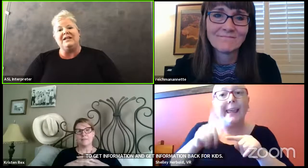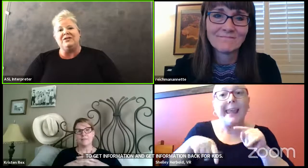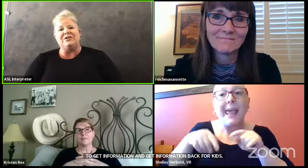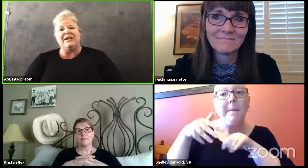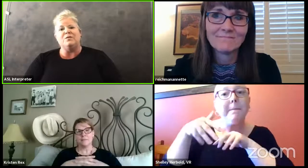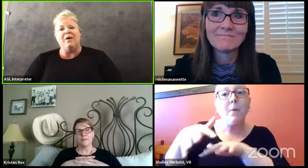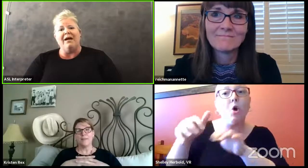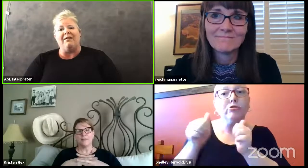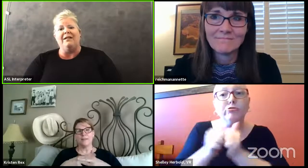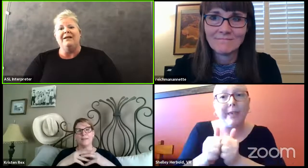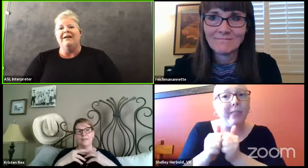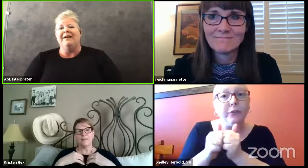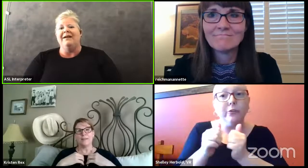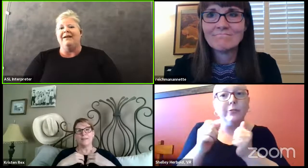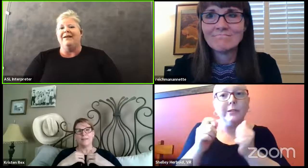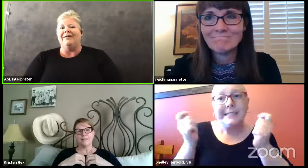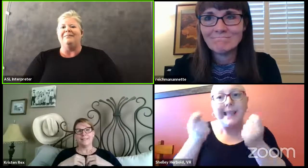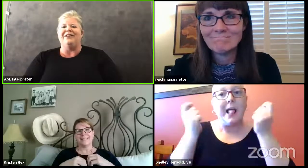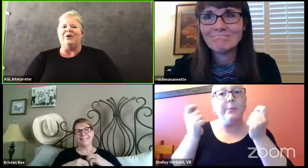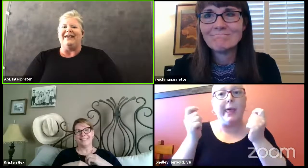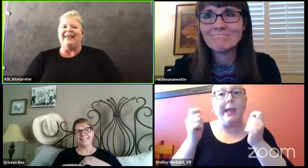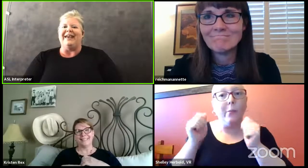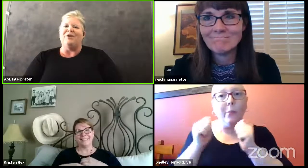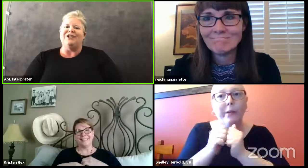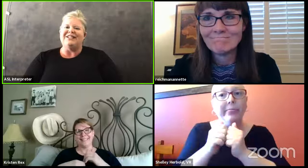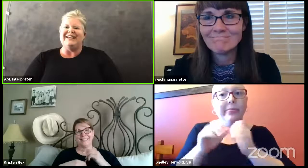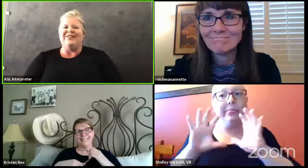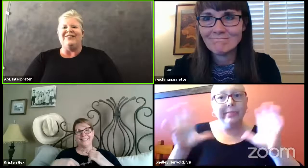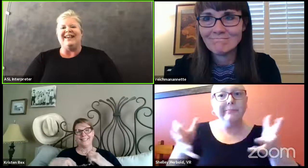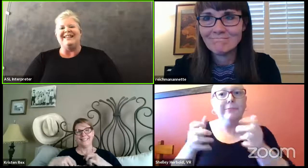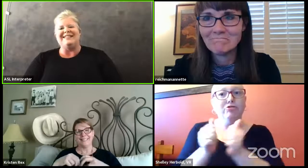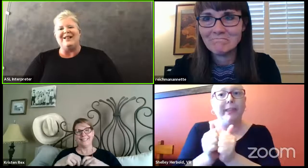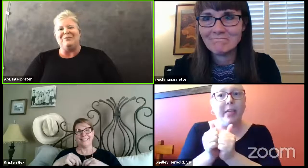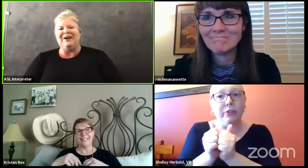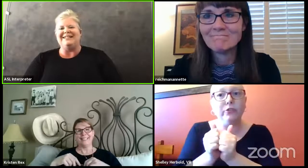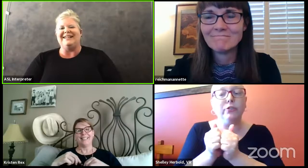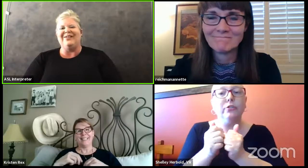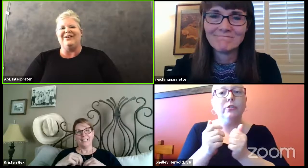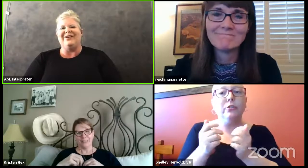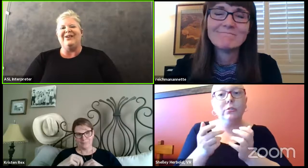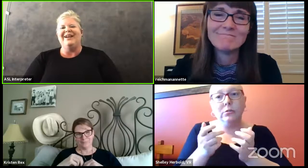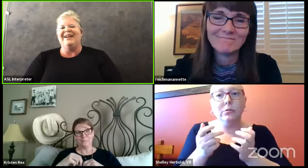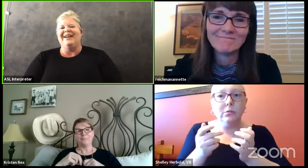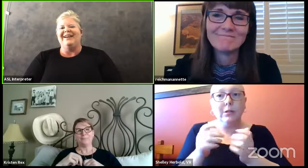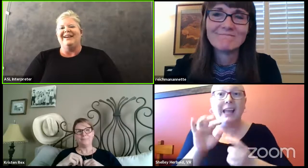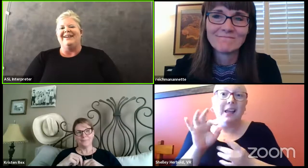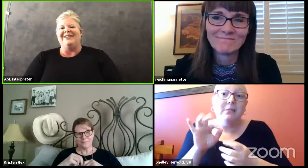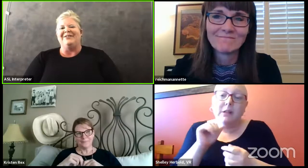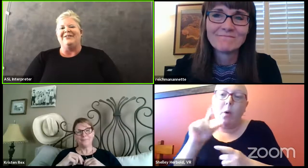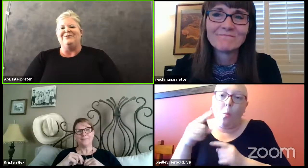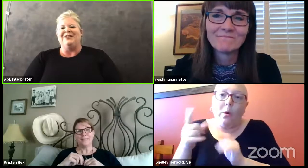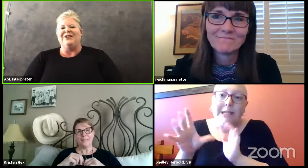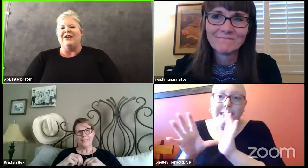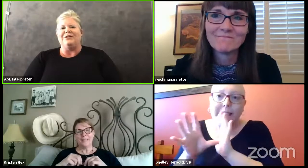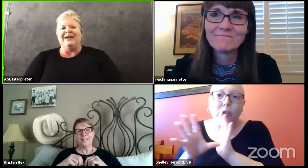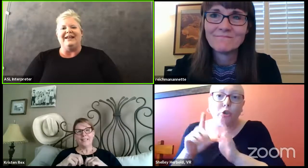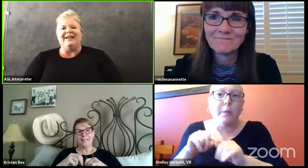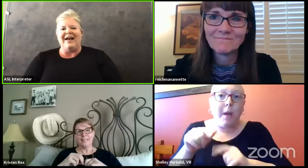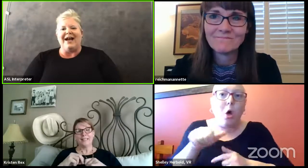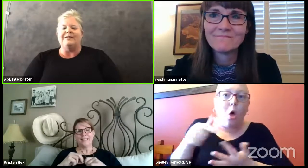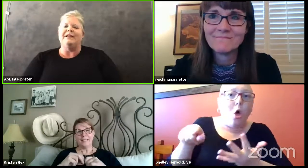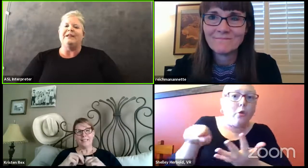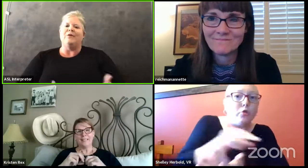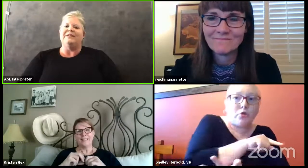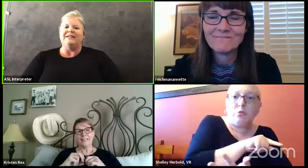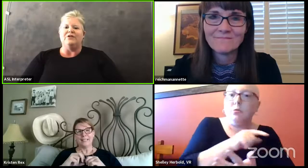through seniors as well. Yes. know, they can't march together. They can't celebrate together with their graduating